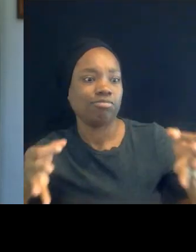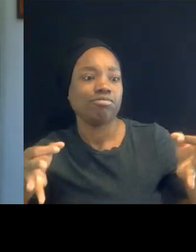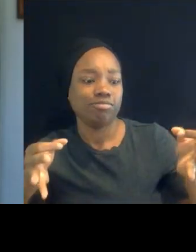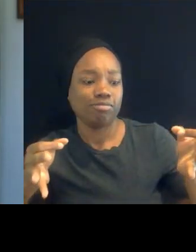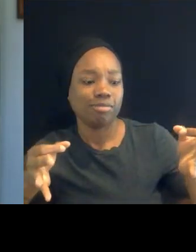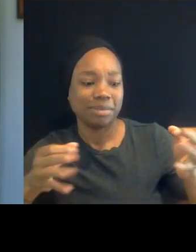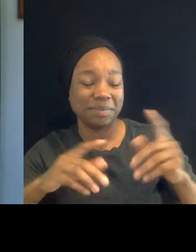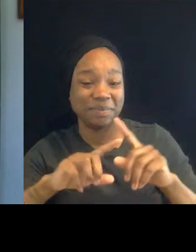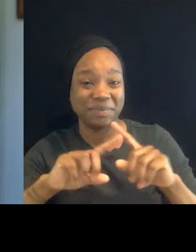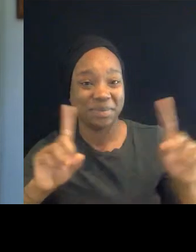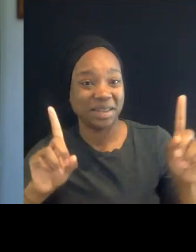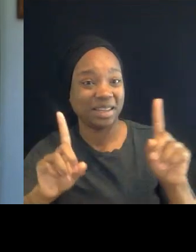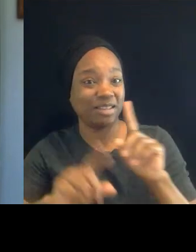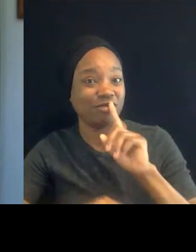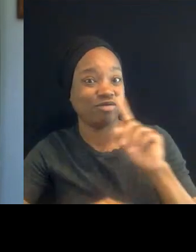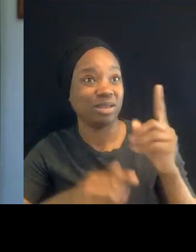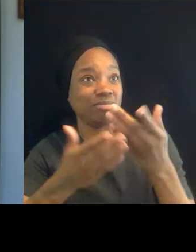things,